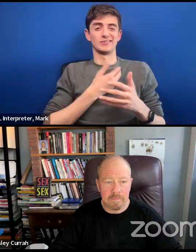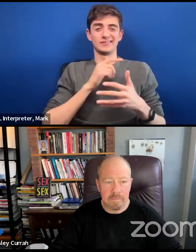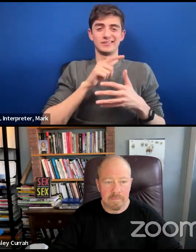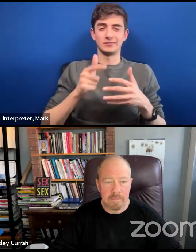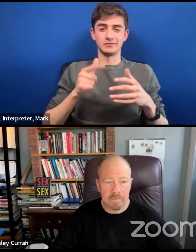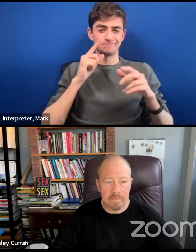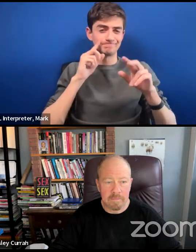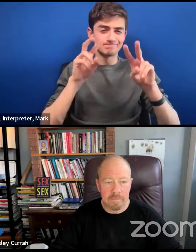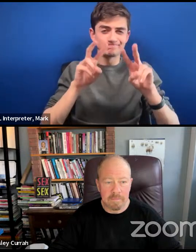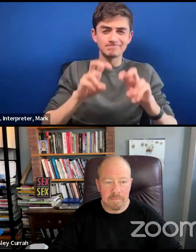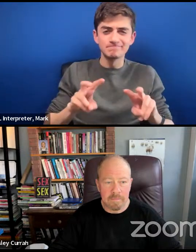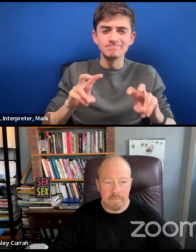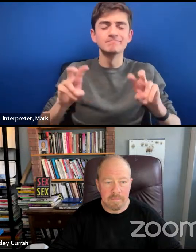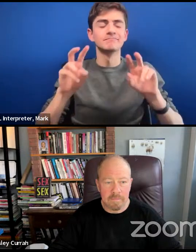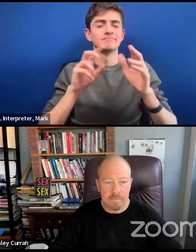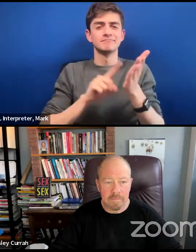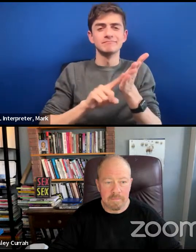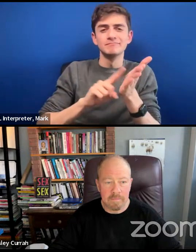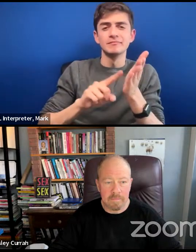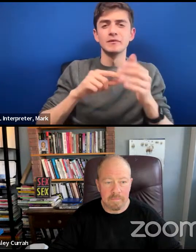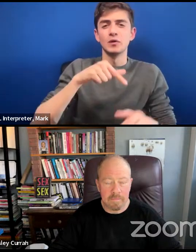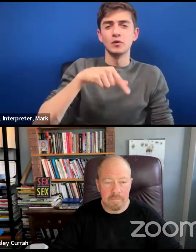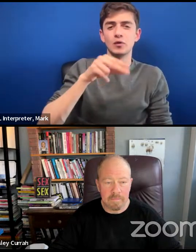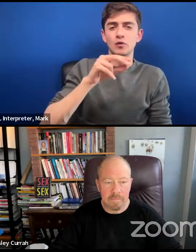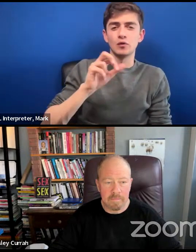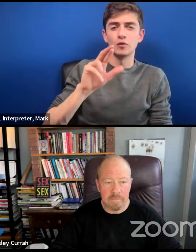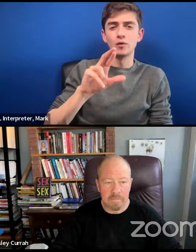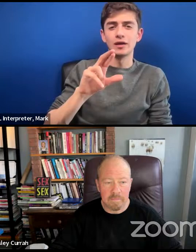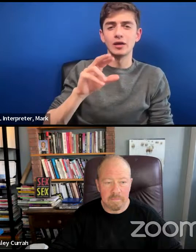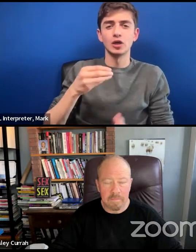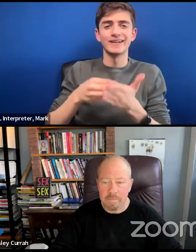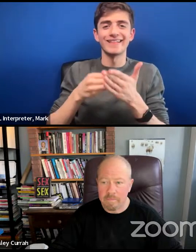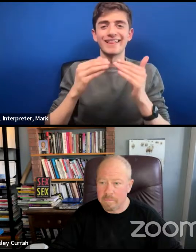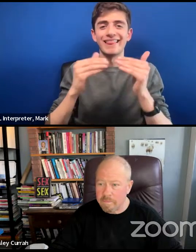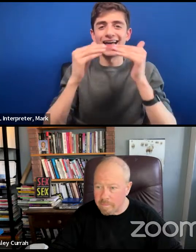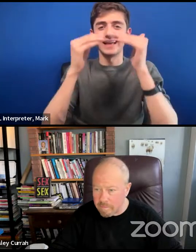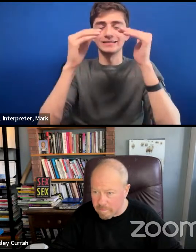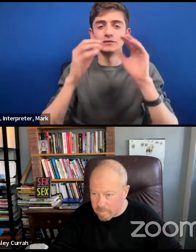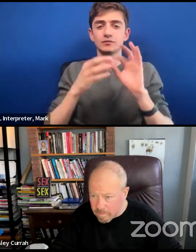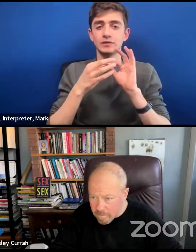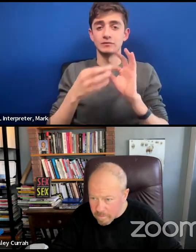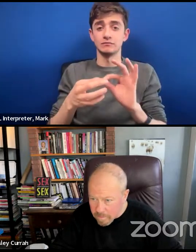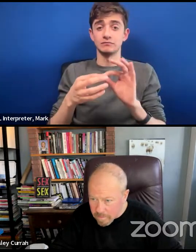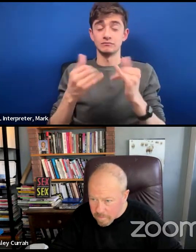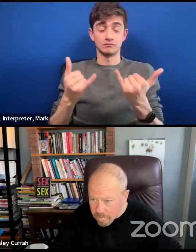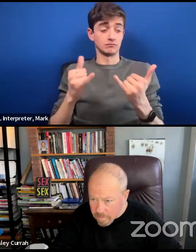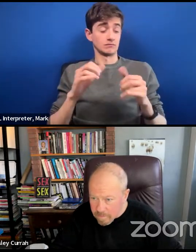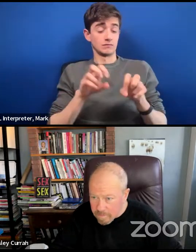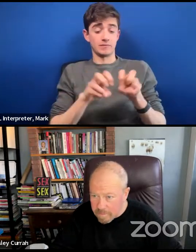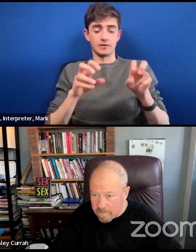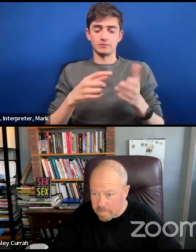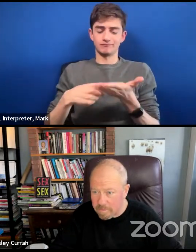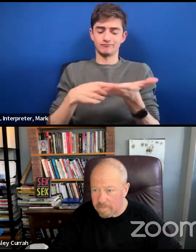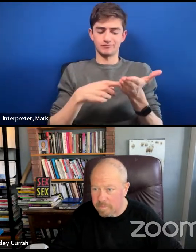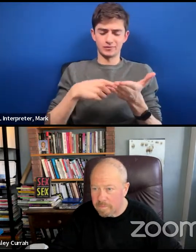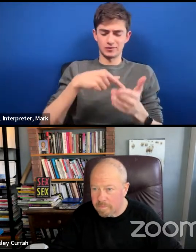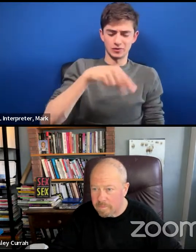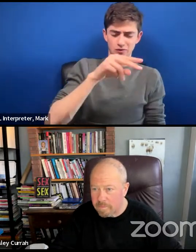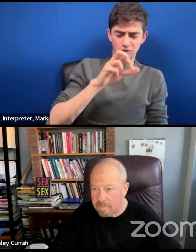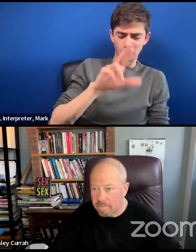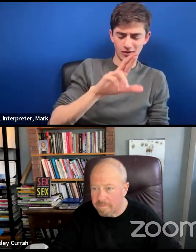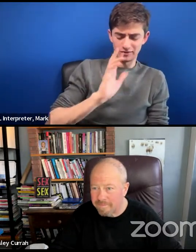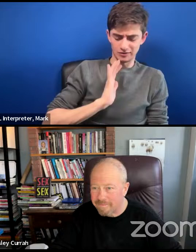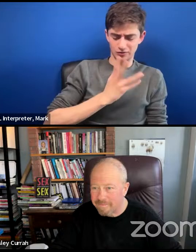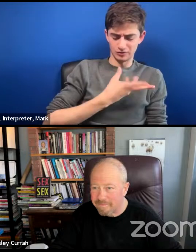relations. Today our panelists relate queer and transgender to CLAS by thinking about form.